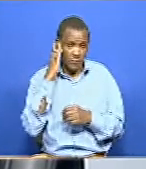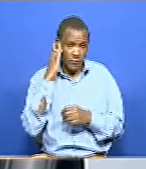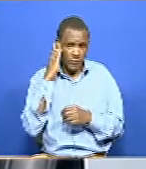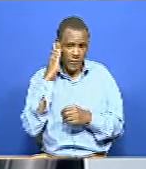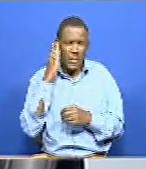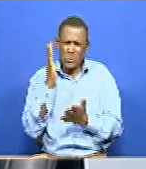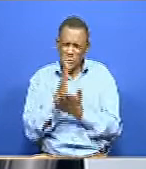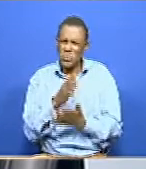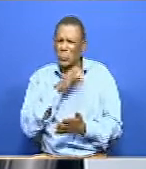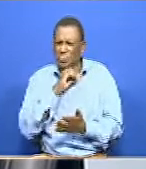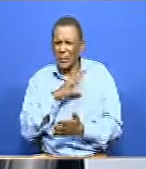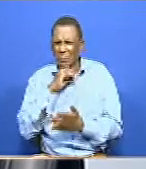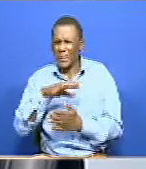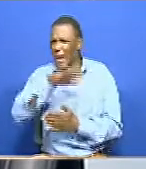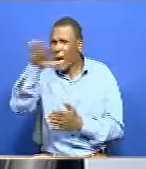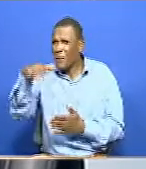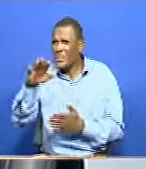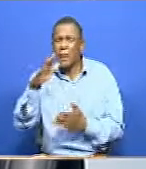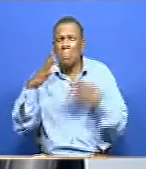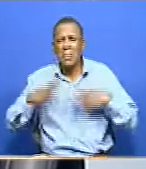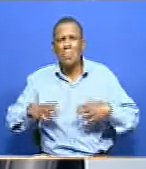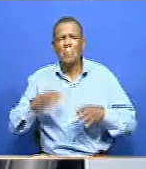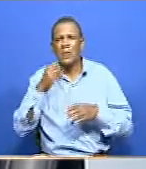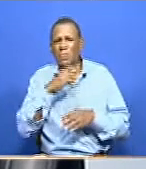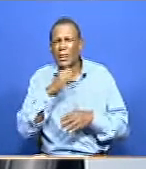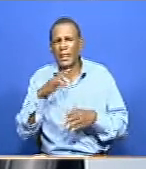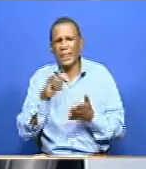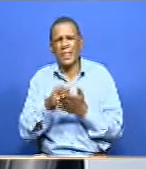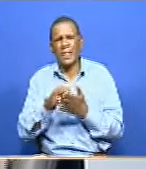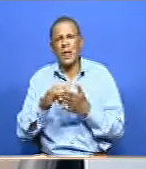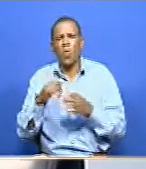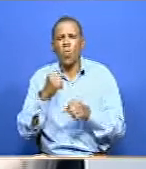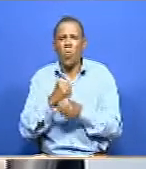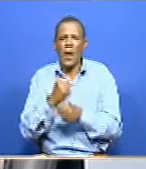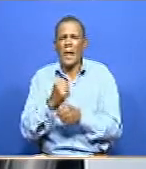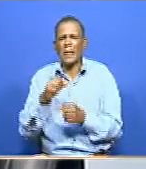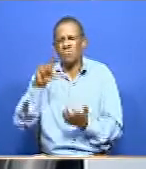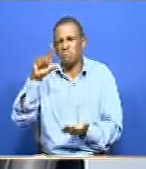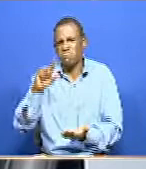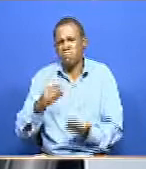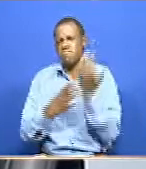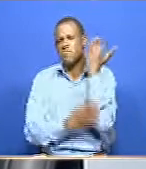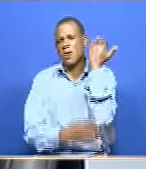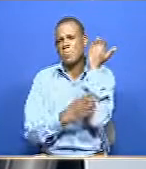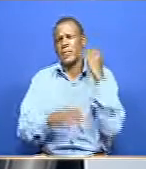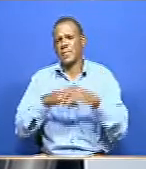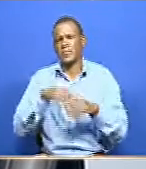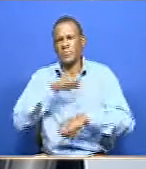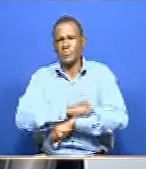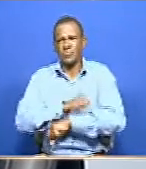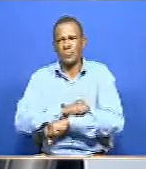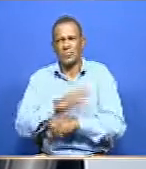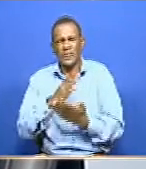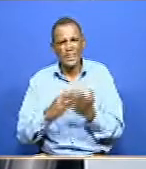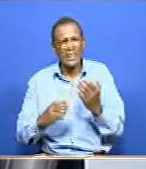performance, and it can be as a result of, again, low expectation. You're like, okay, we don't expect a lot of, you know, a lot of high performance